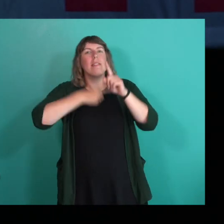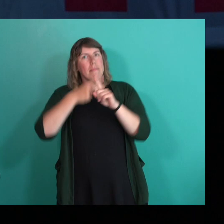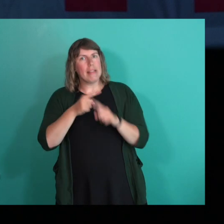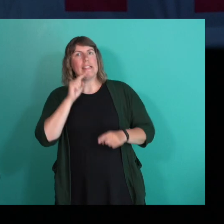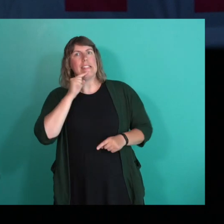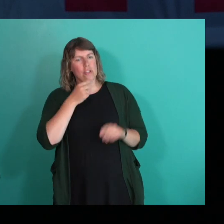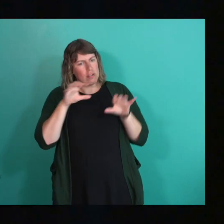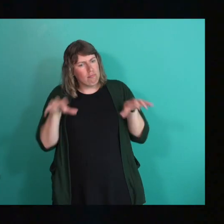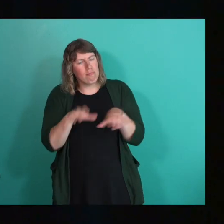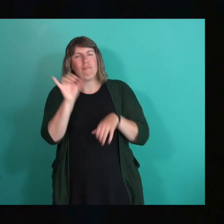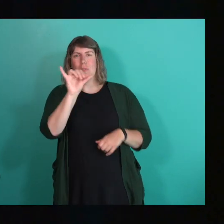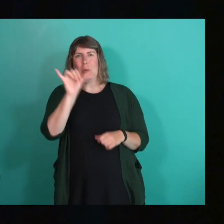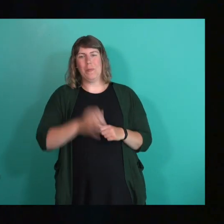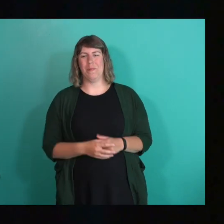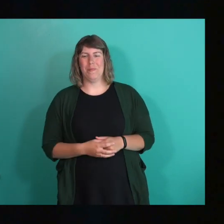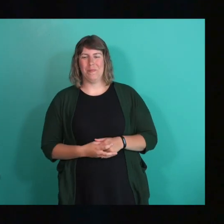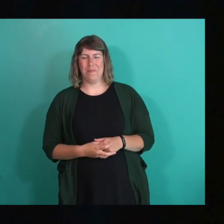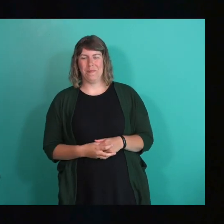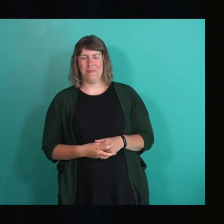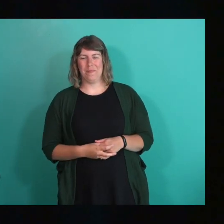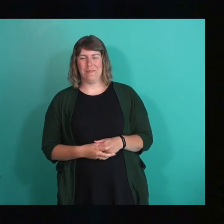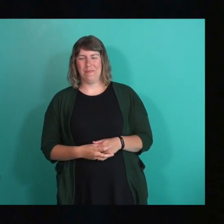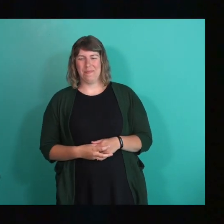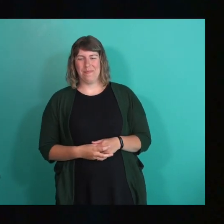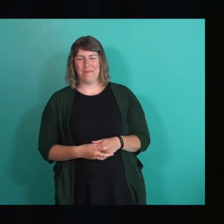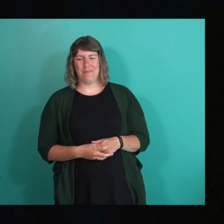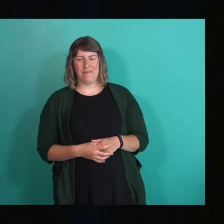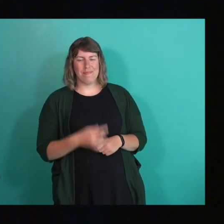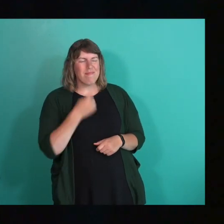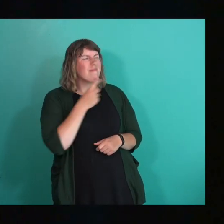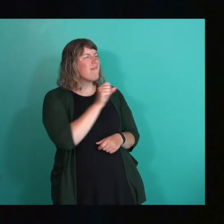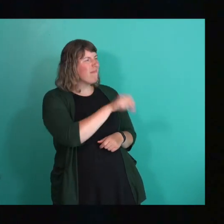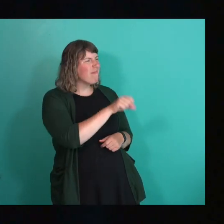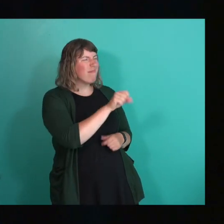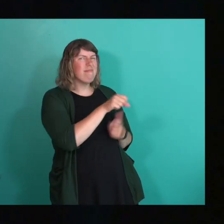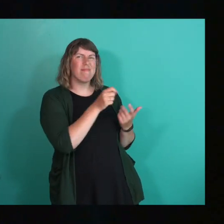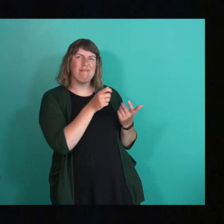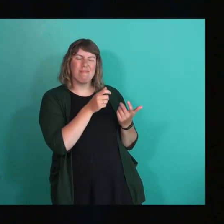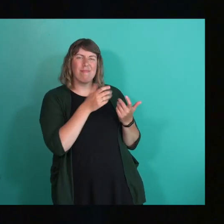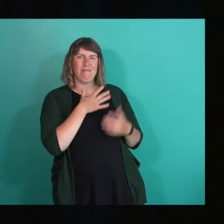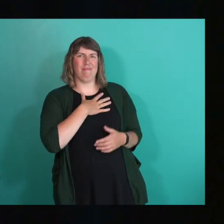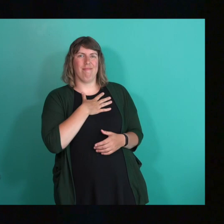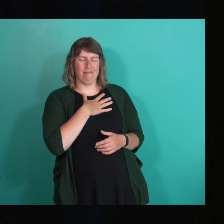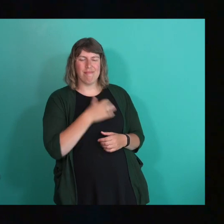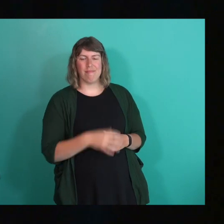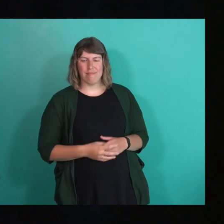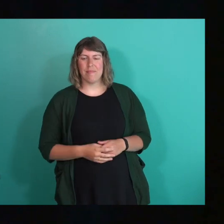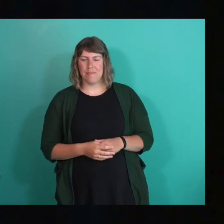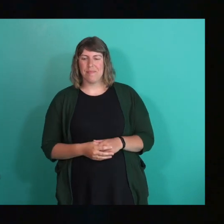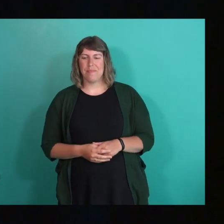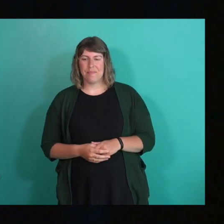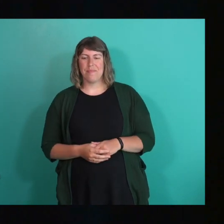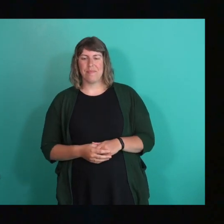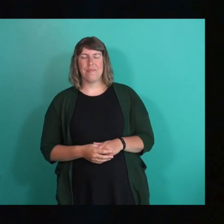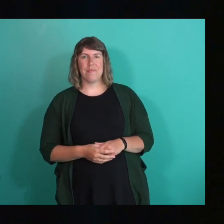serious things. Yeah. And just picking up on that, right, there's, you know,